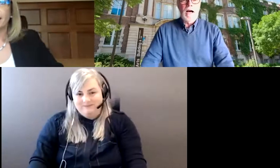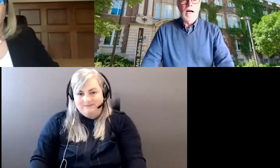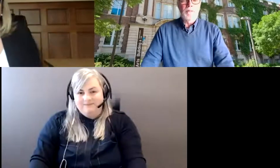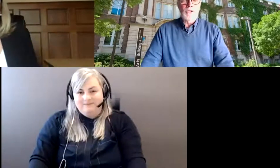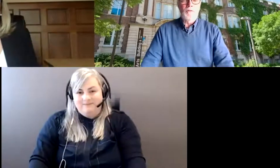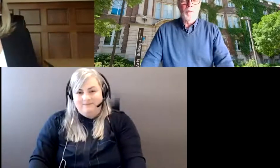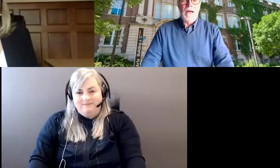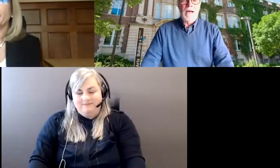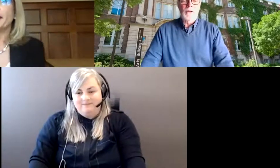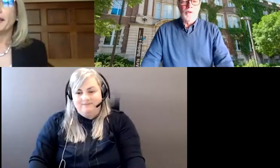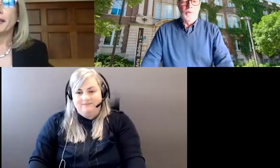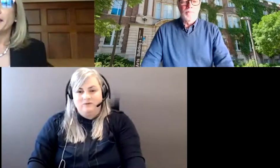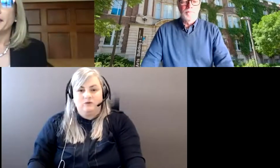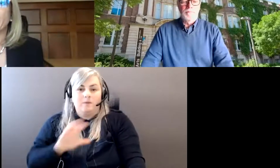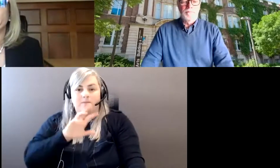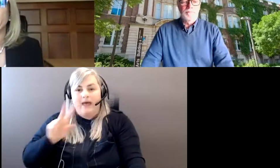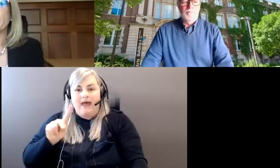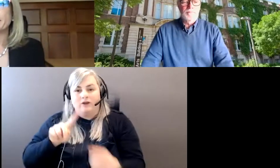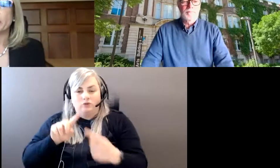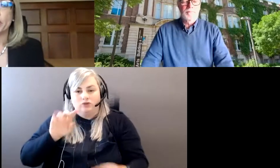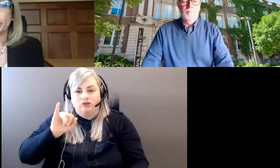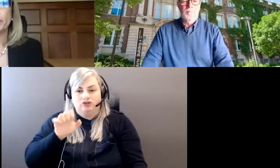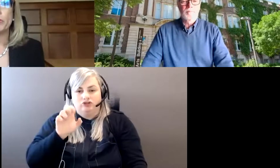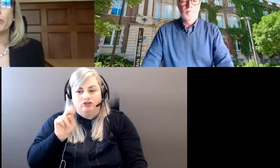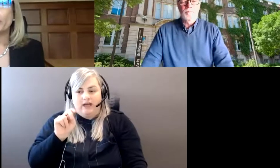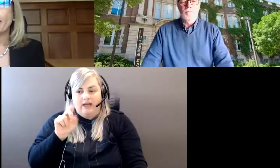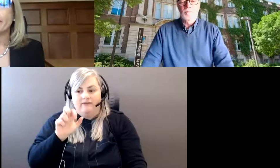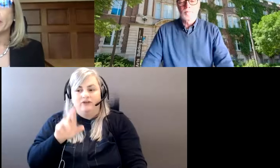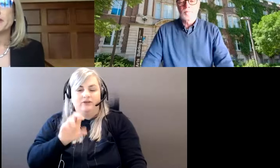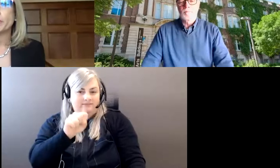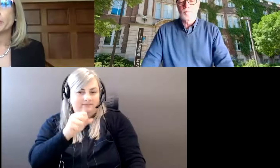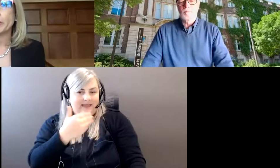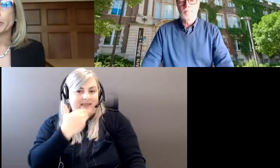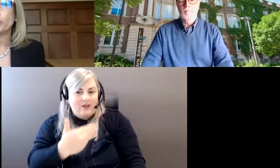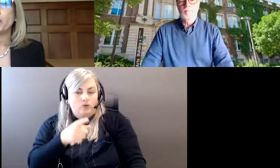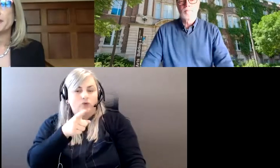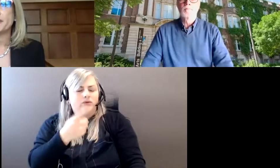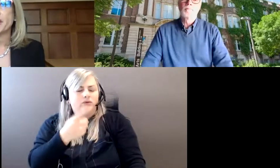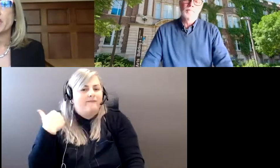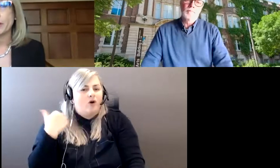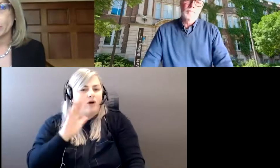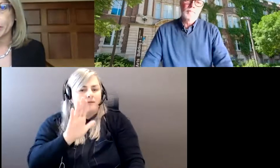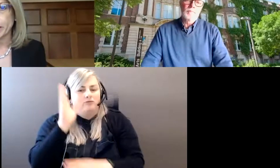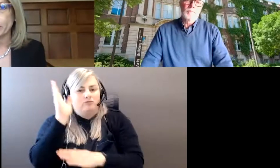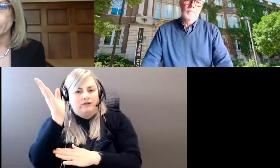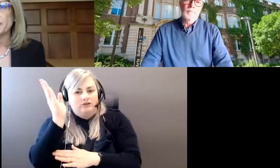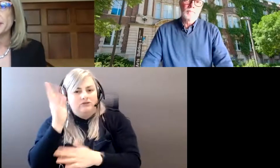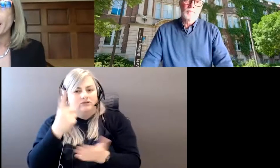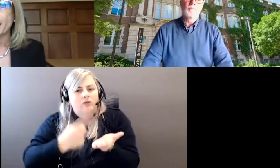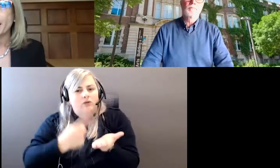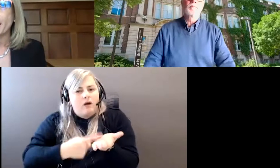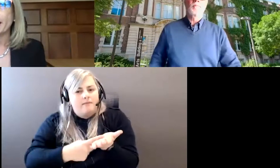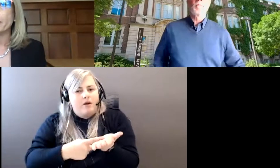Um, Jennifer back to you. Yeah, thanks Joe. So you referenced earlier in your presentation, the working groups,